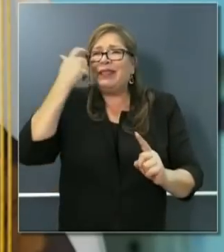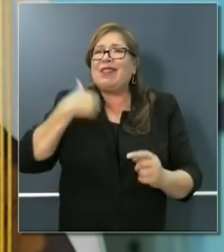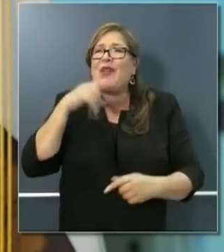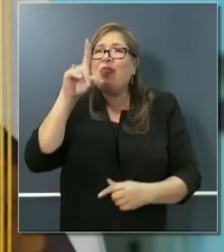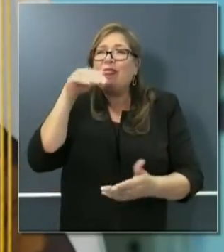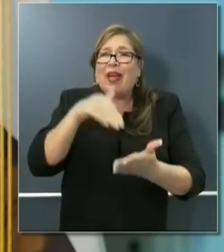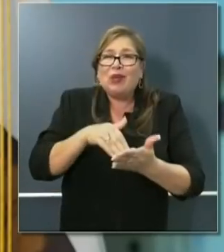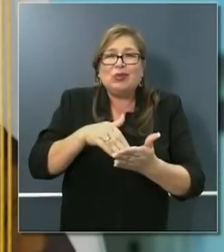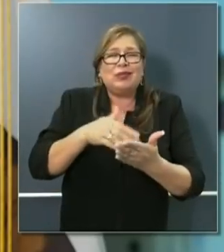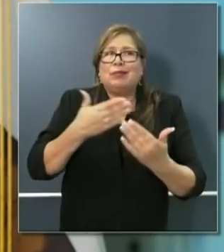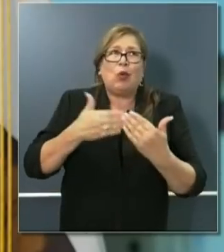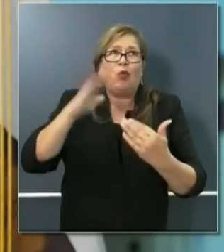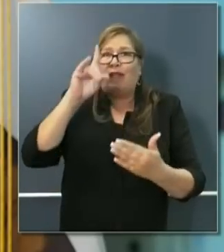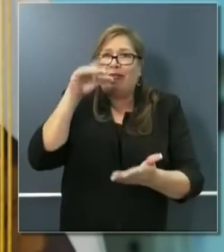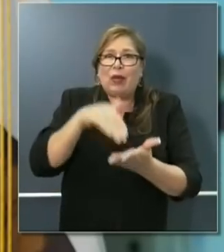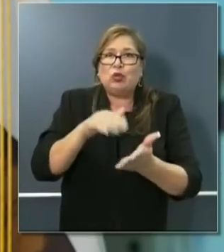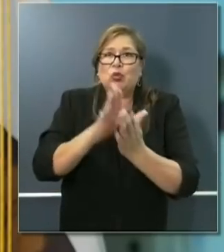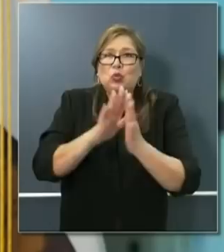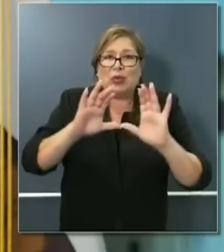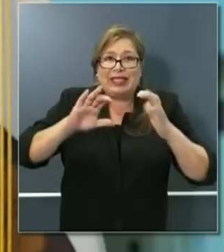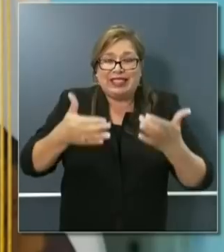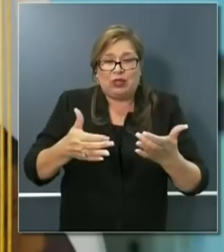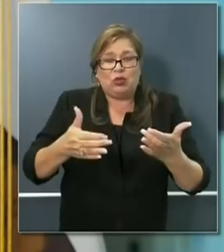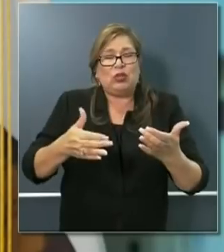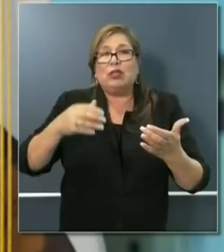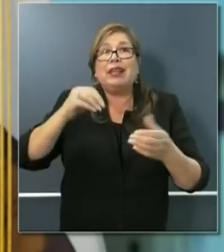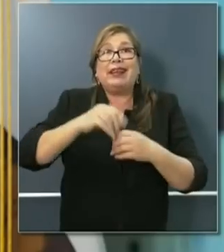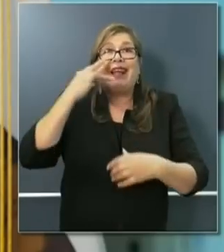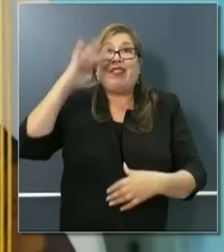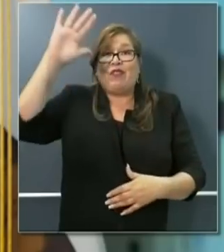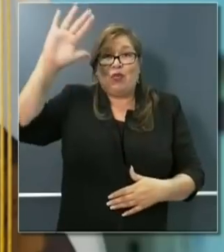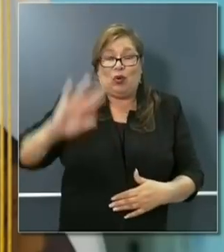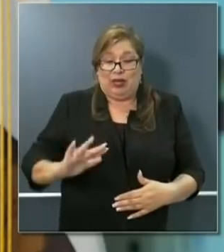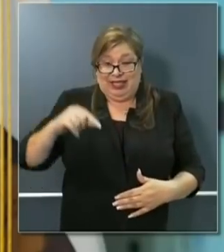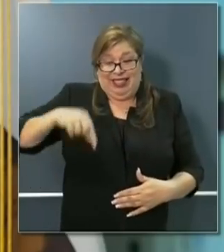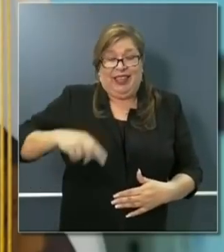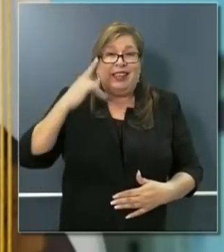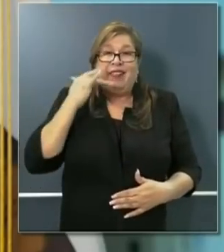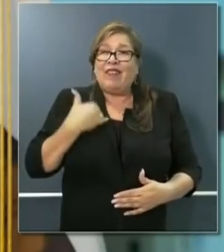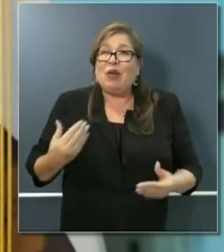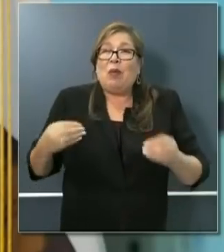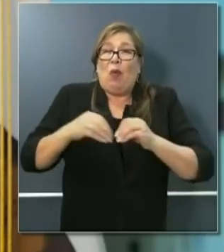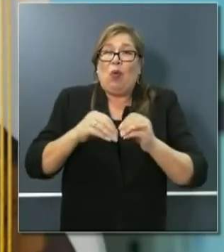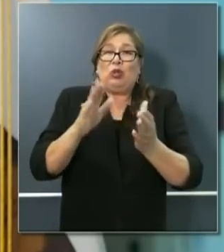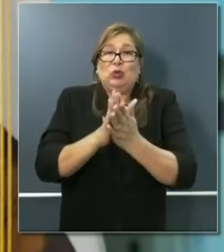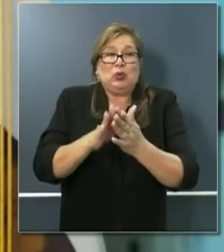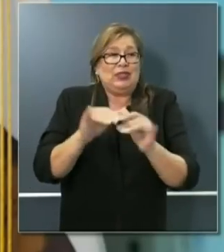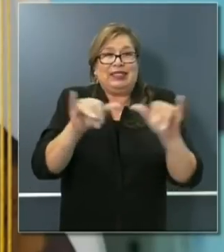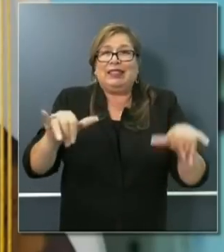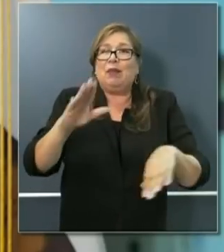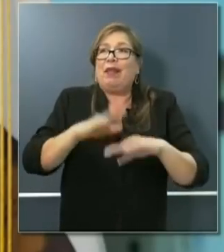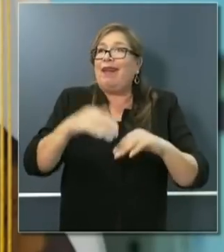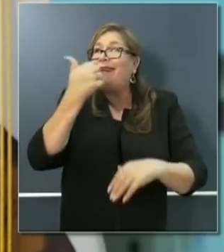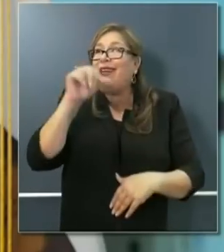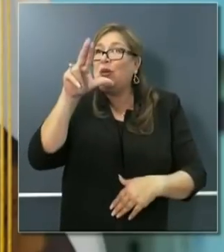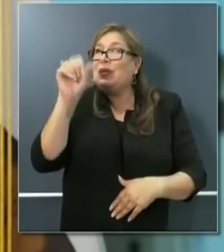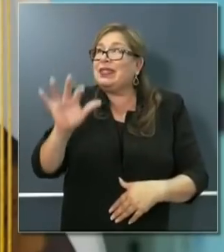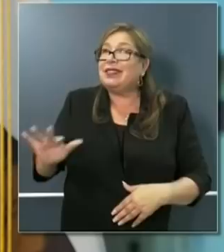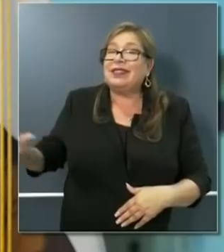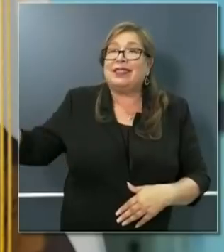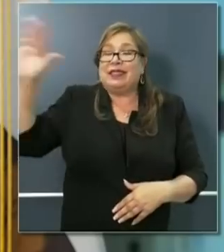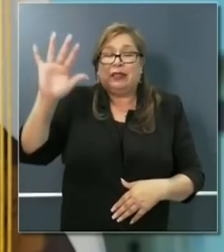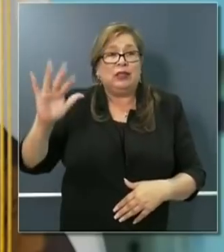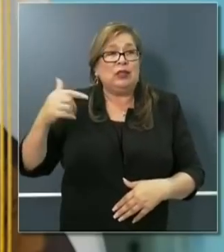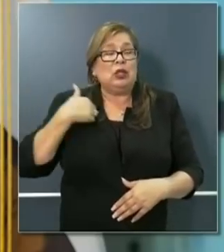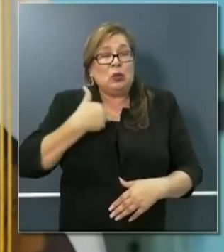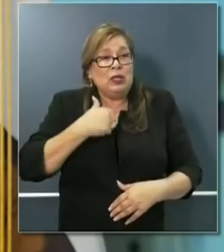school districts throughout the state of California. Remember this is largest school system in the United States, America. We worked with management of all